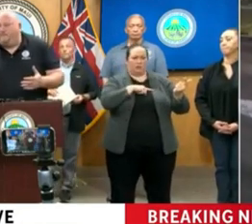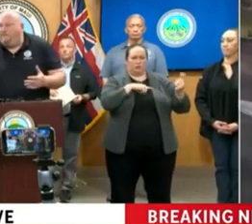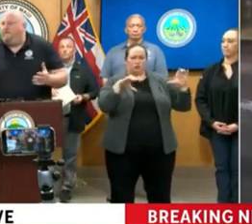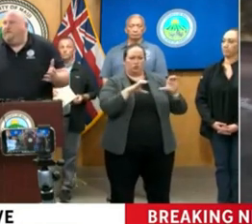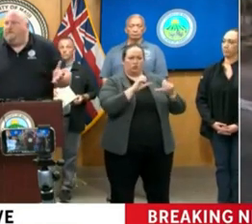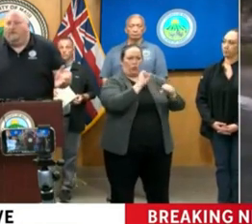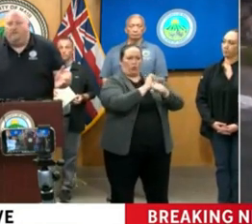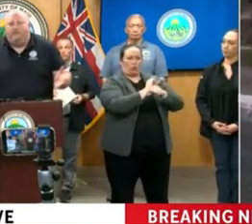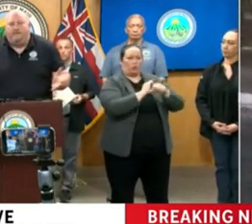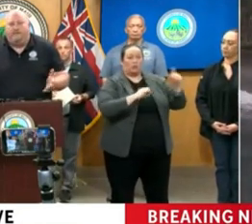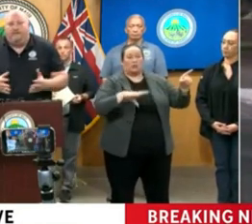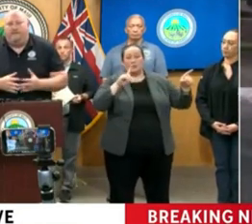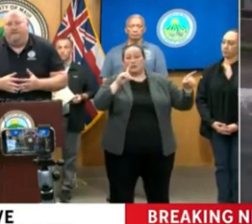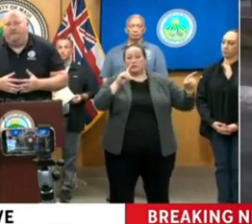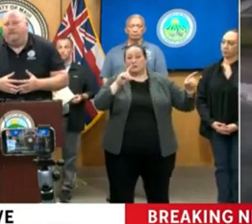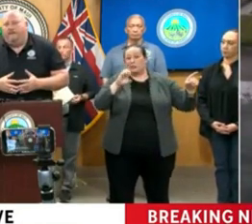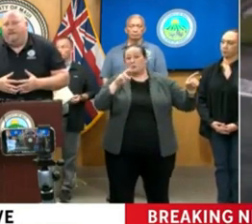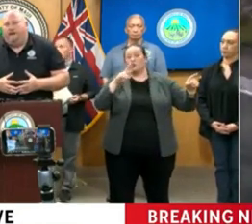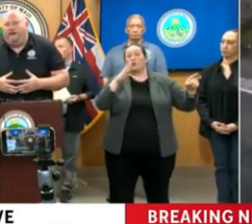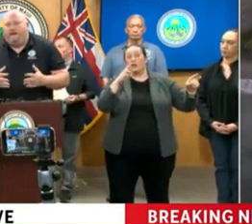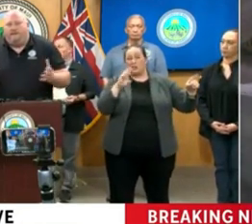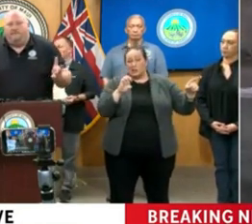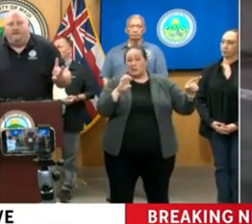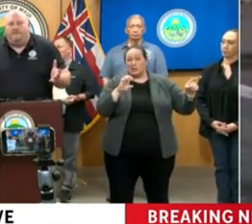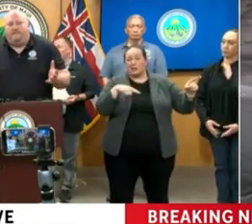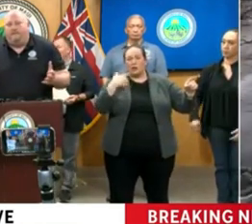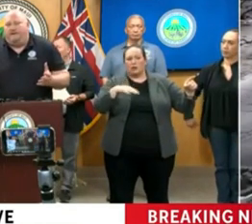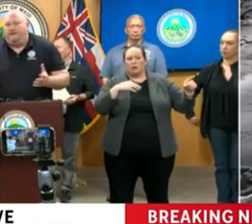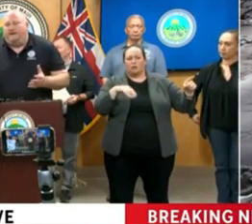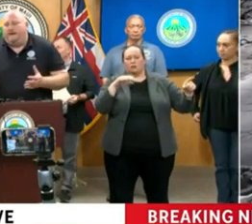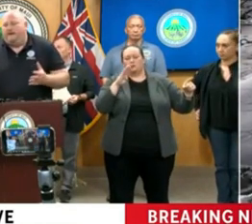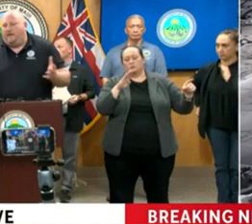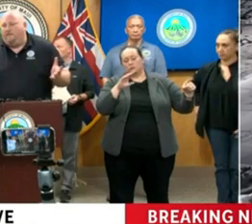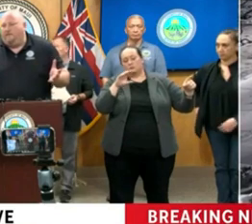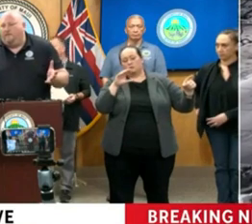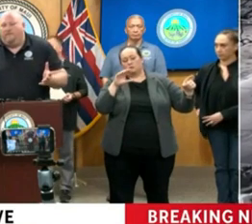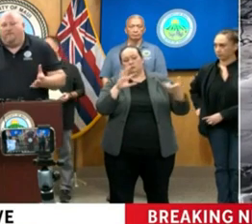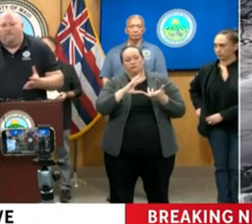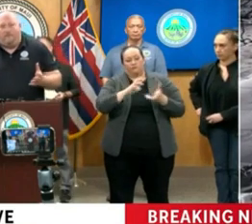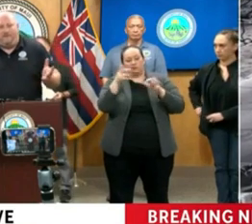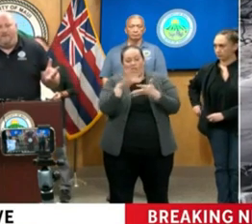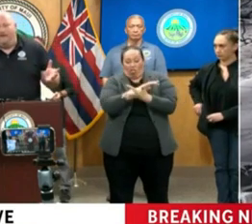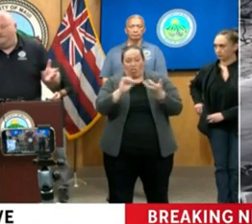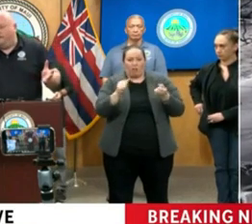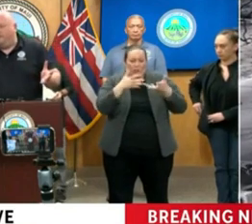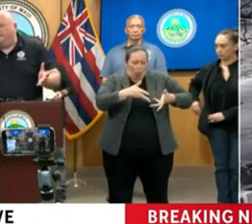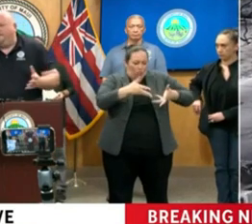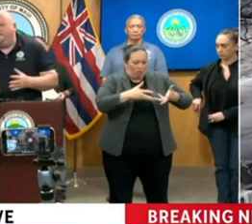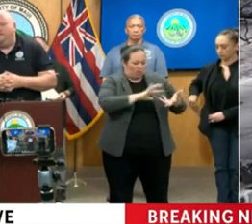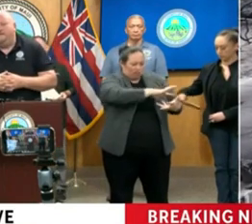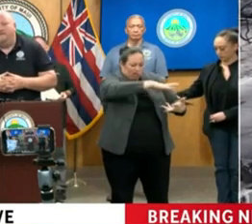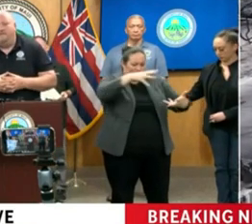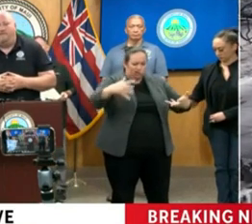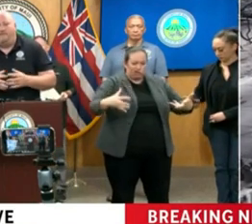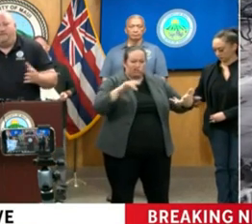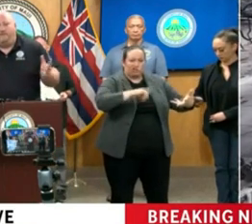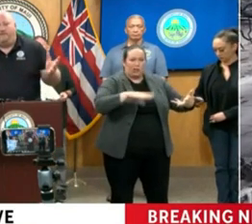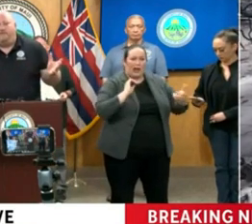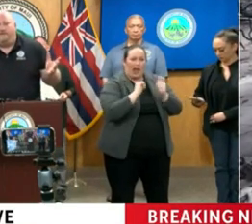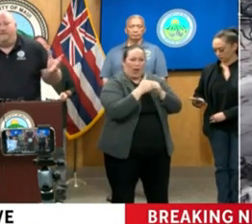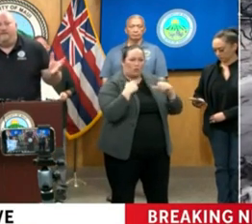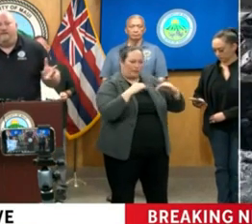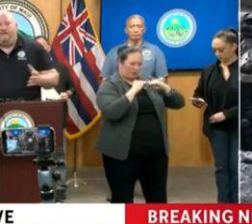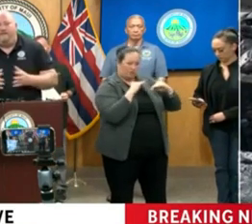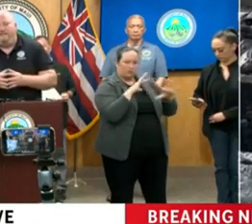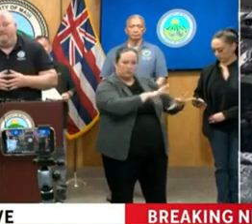mission, which may be a very large mission there, and I've done them in California before for big fires like this where I've seen